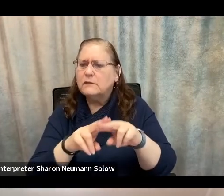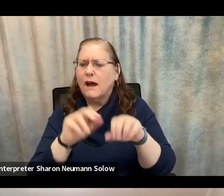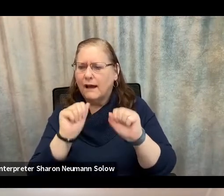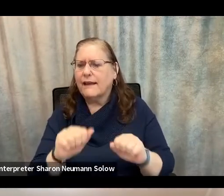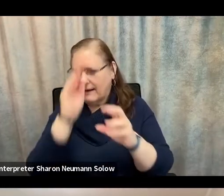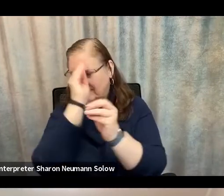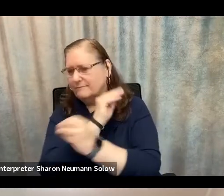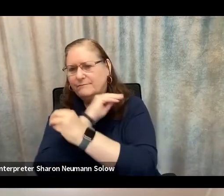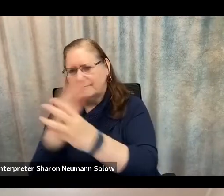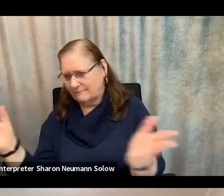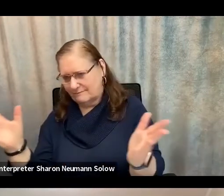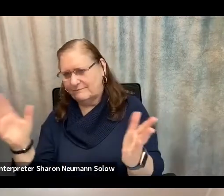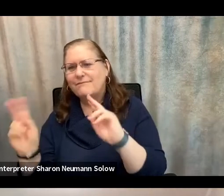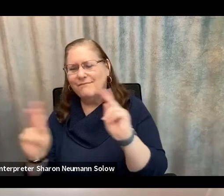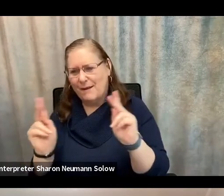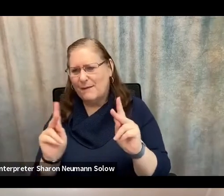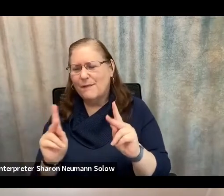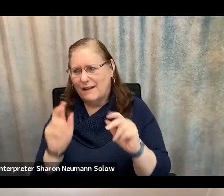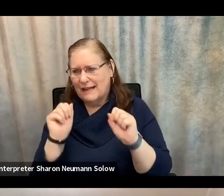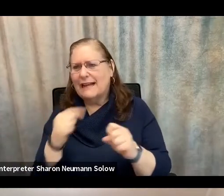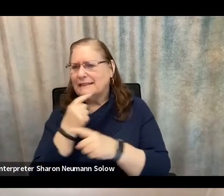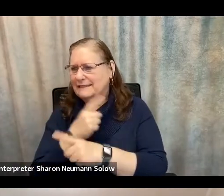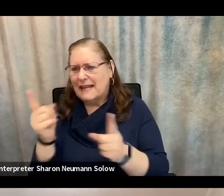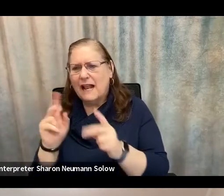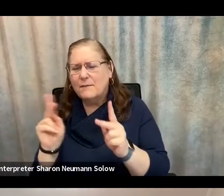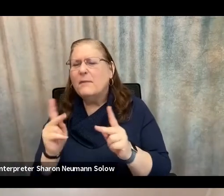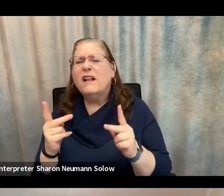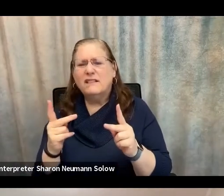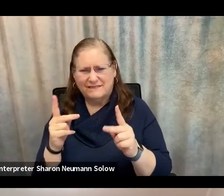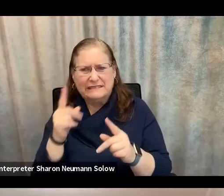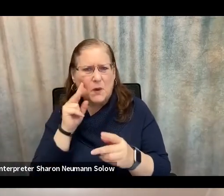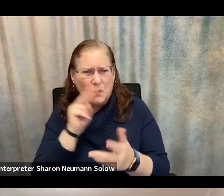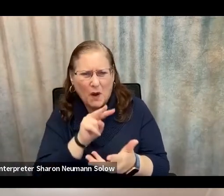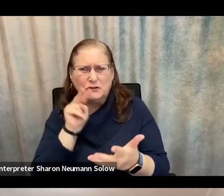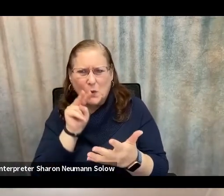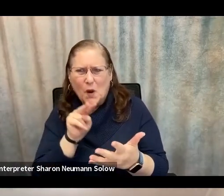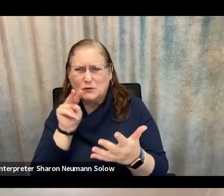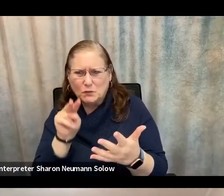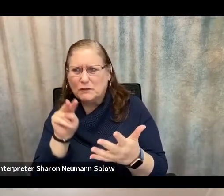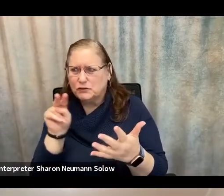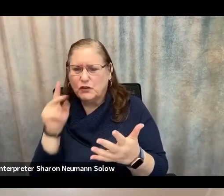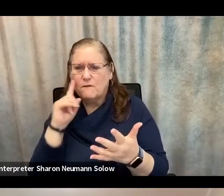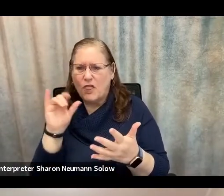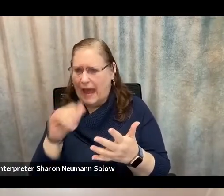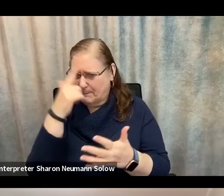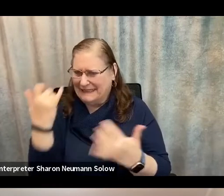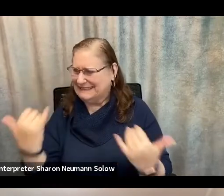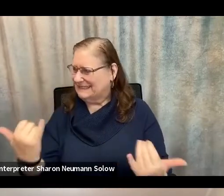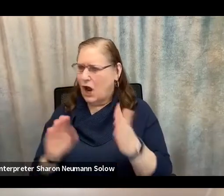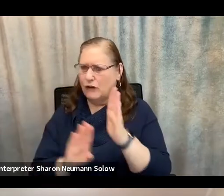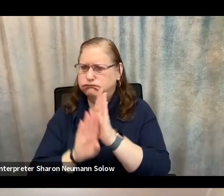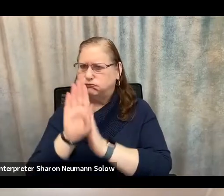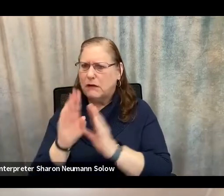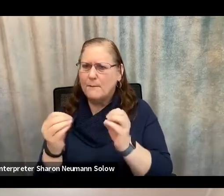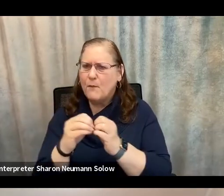hey, there's this spike. Keep an eye out for these SSDI scams. So we really encourage and we really hope that if you do see this type of